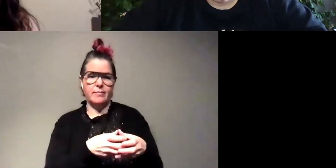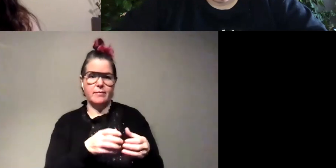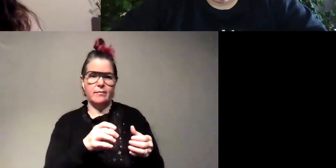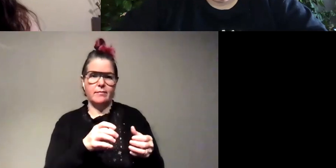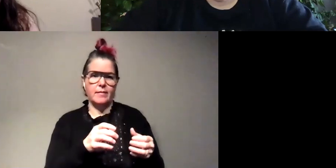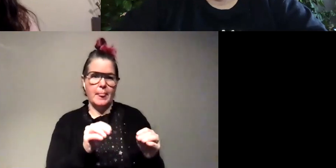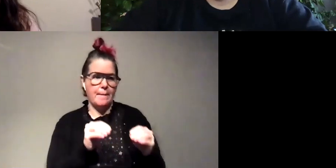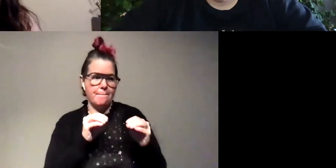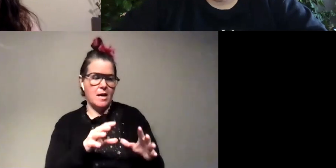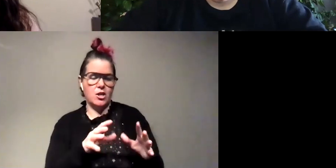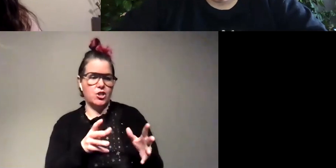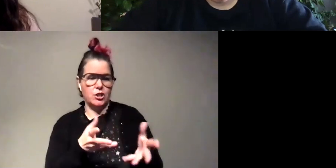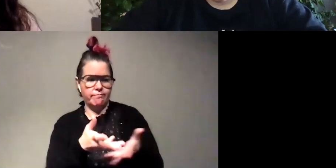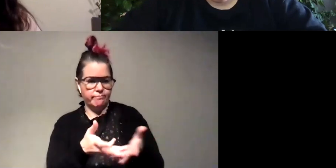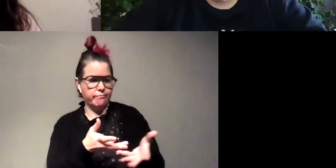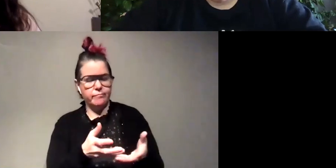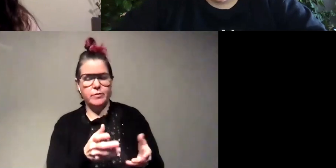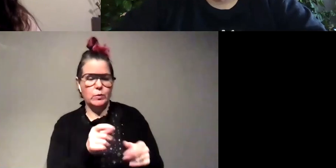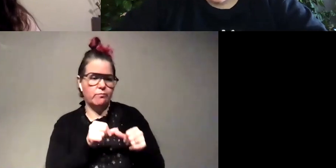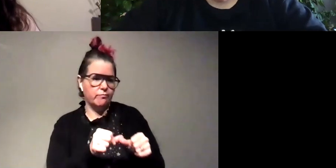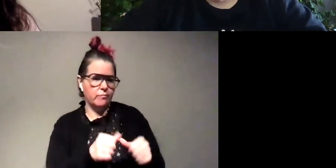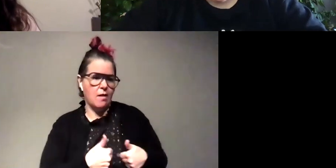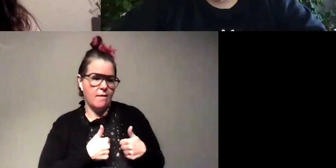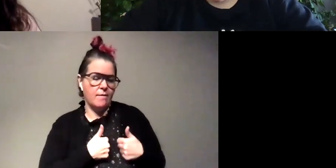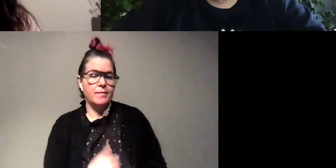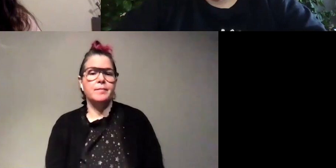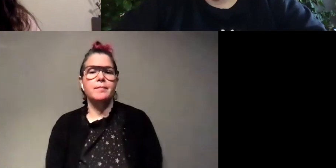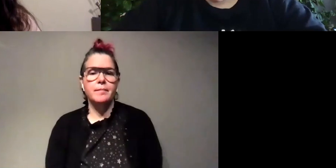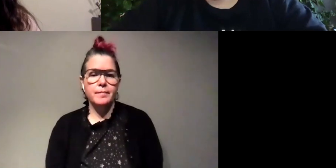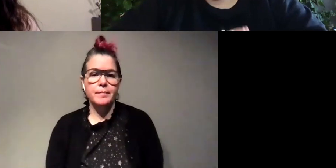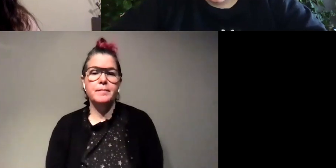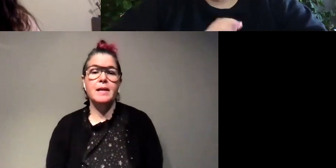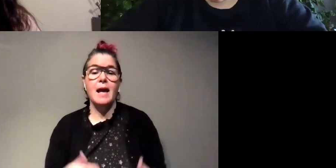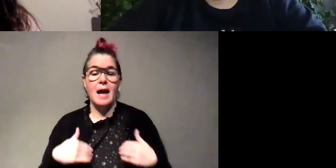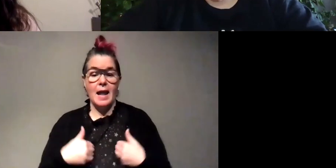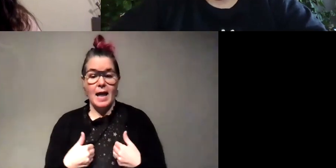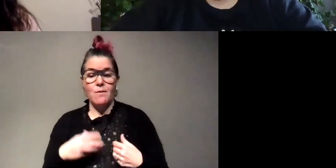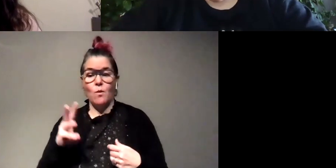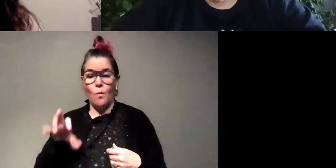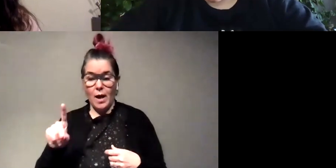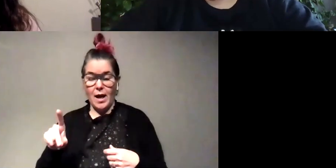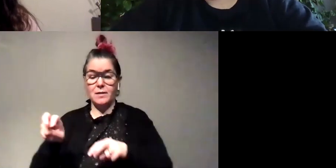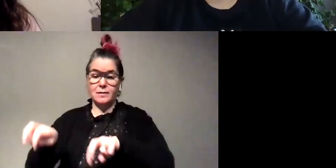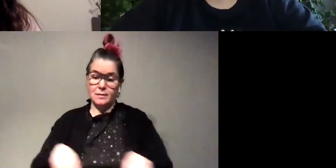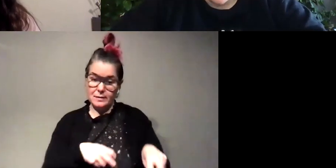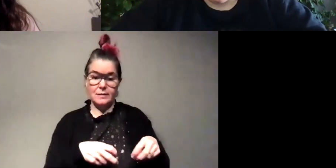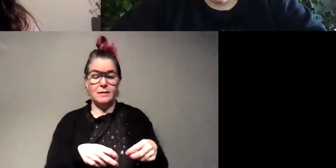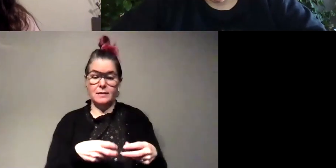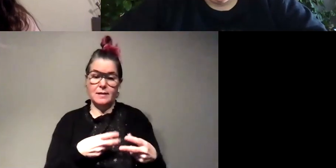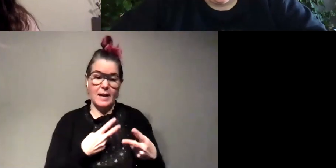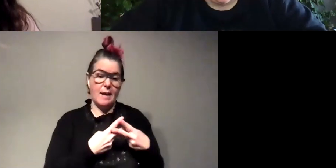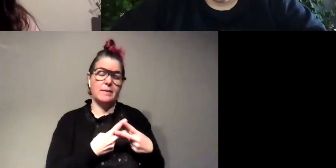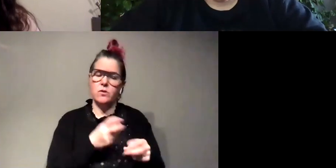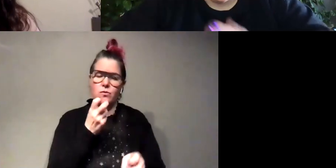magic formula to keep the firefly alive uh yeah getting an animal to go from the wild to in captivity is so